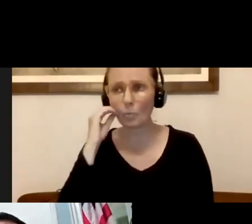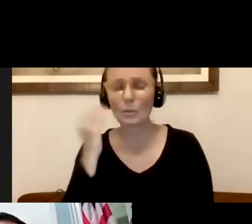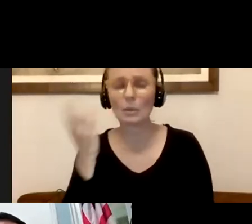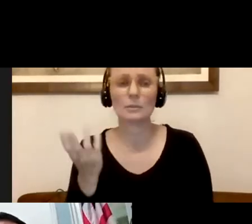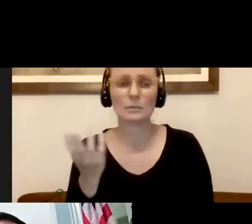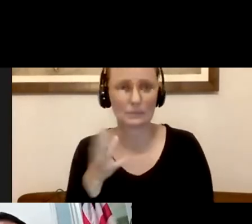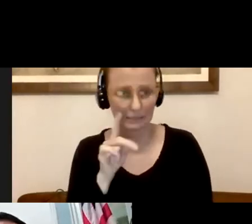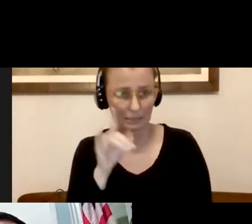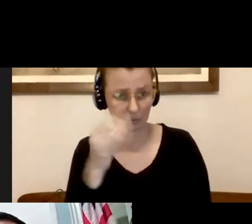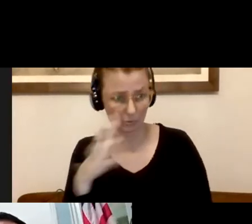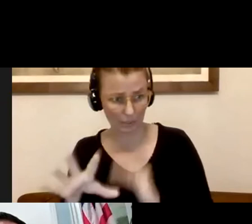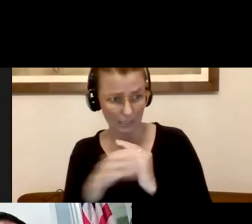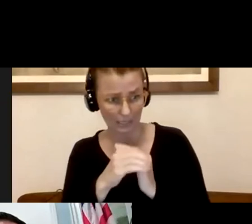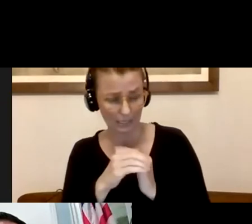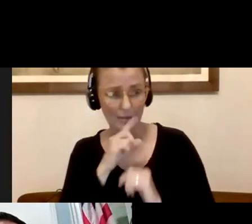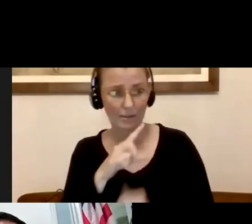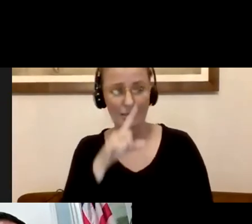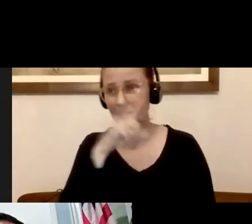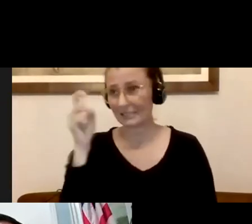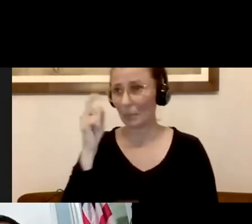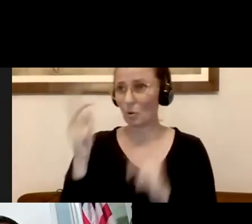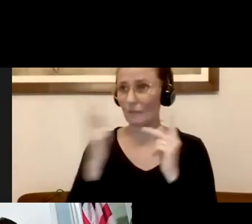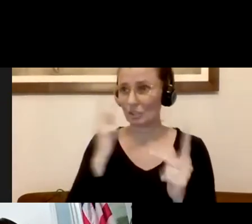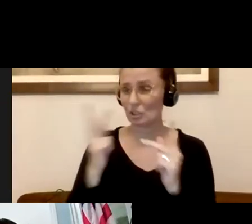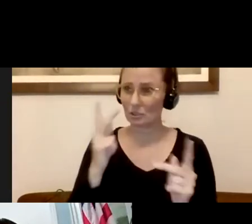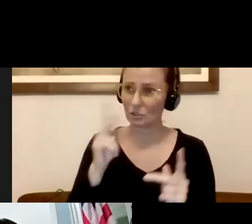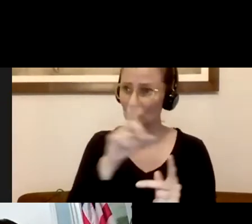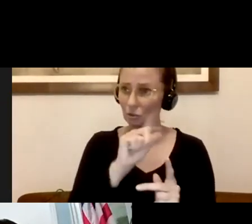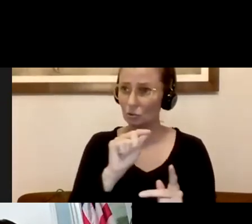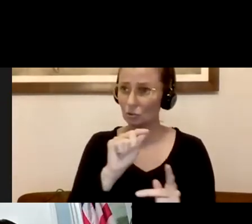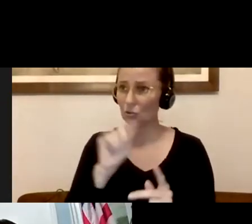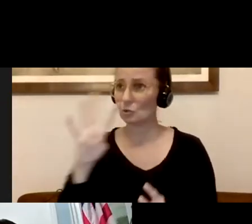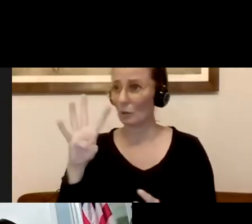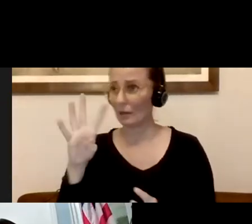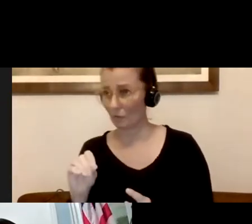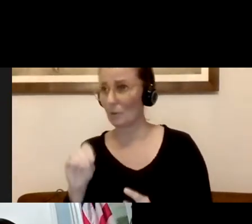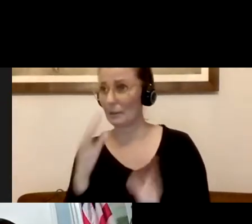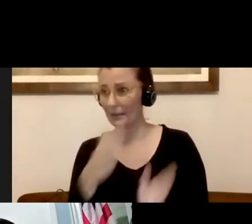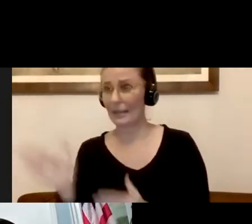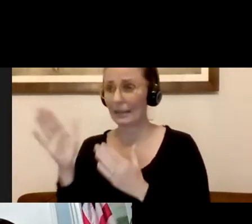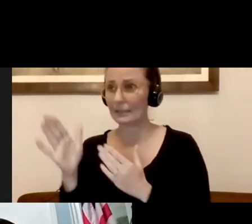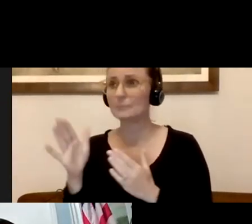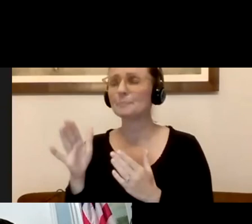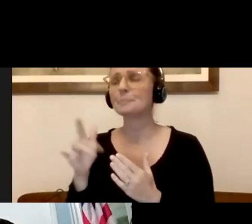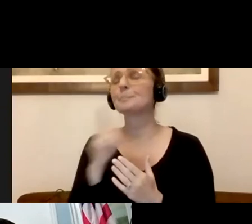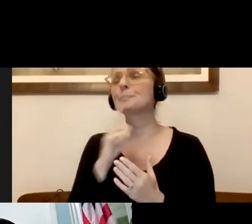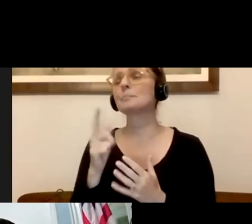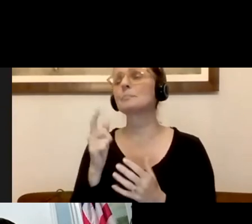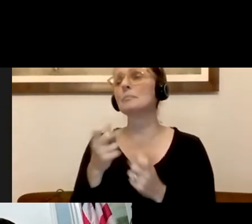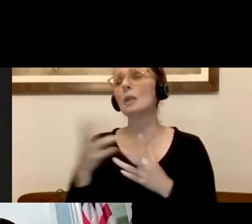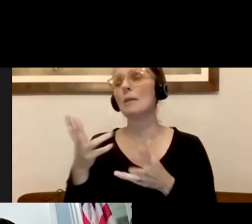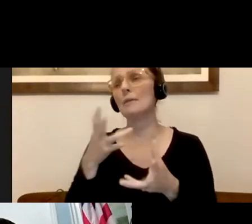Yes, in the Summer Vision 2020, we also have been, I mean, a 2040, sorry. There's been a lot of interaction with us and